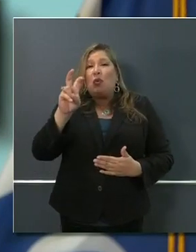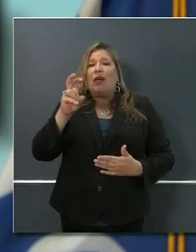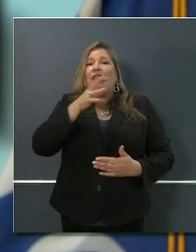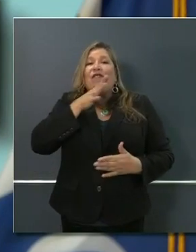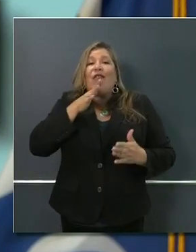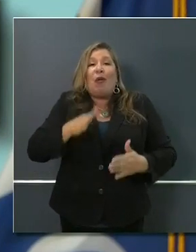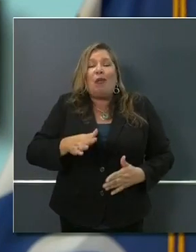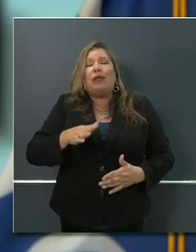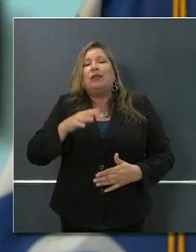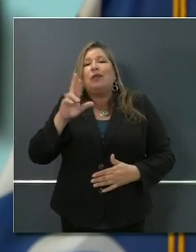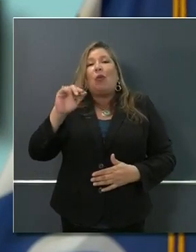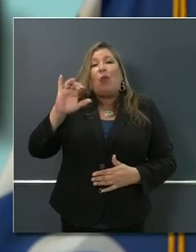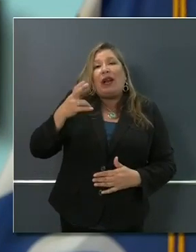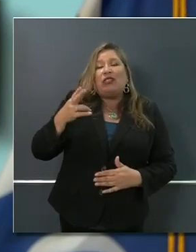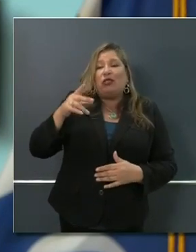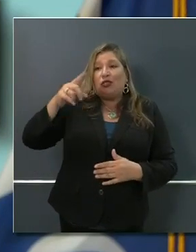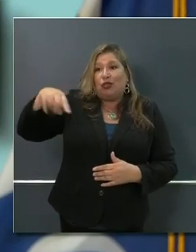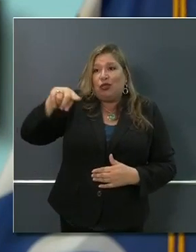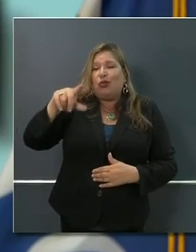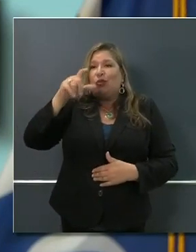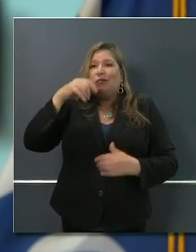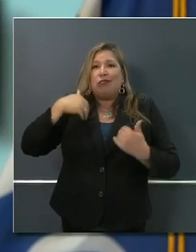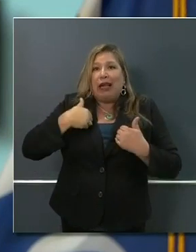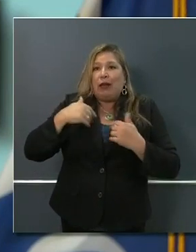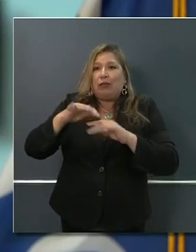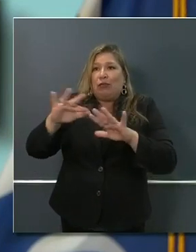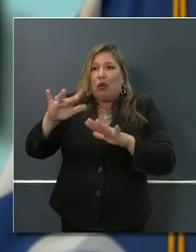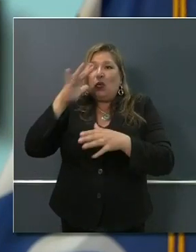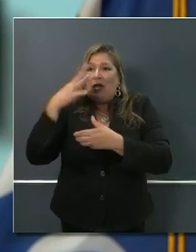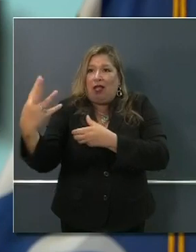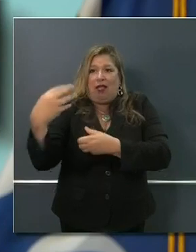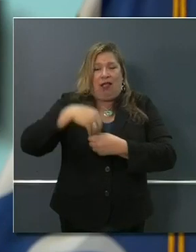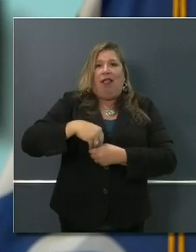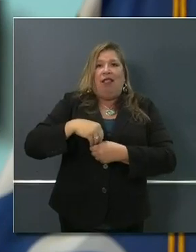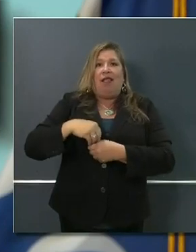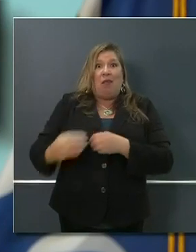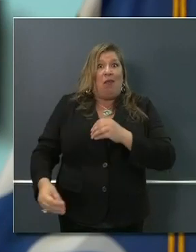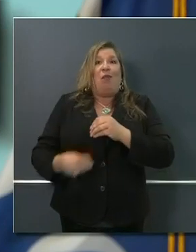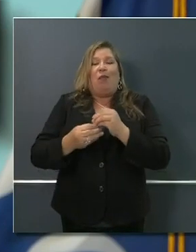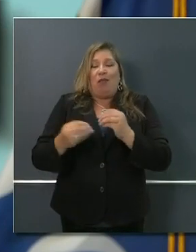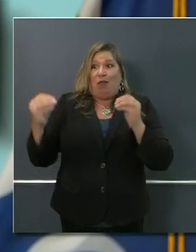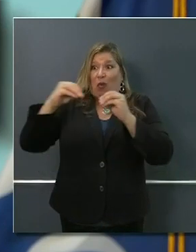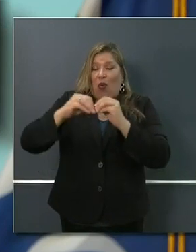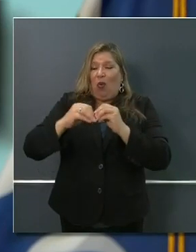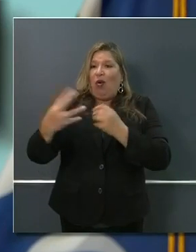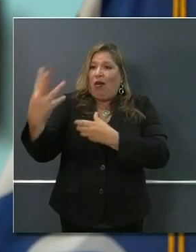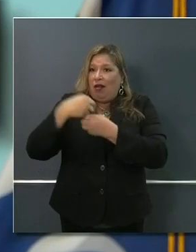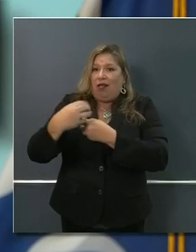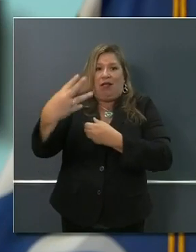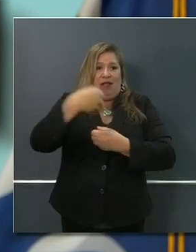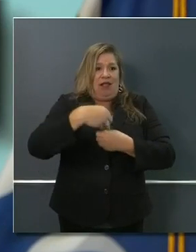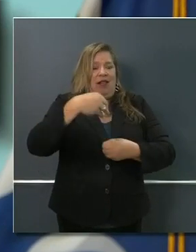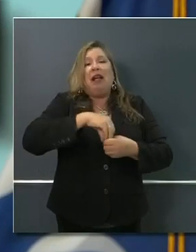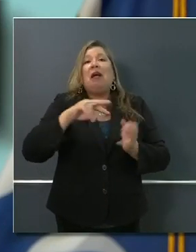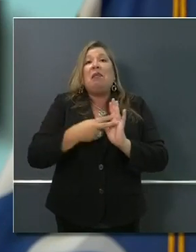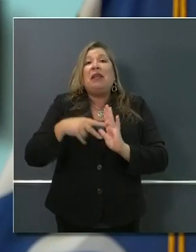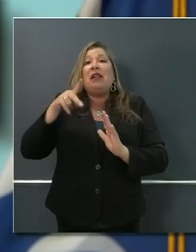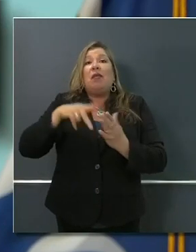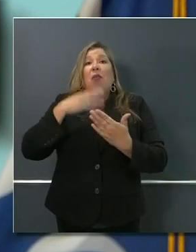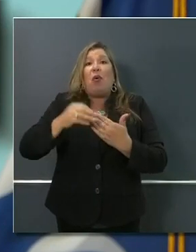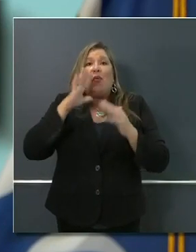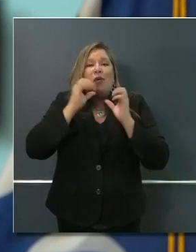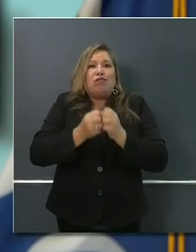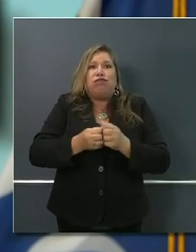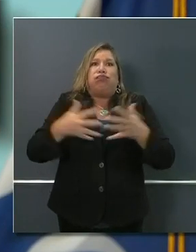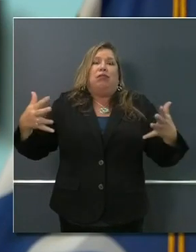and because of this jump start, we believe it will substantially and significantly expand in real time, and thanks to her